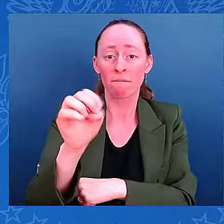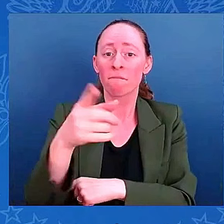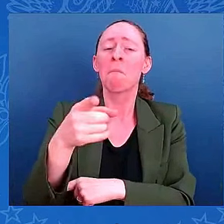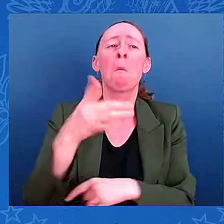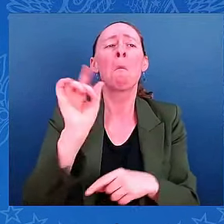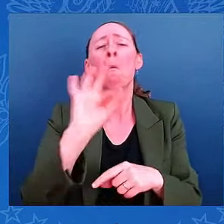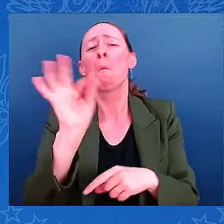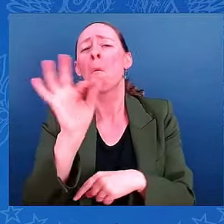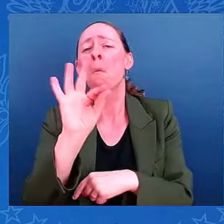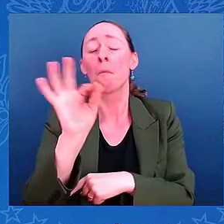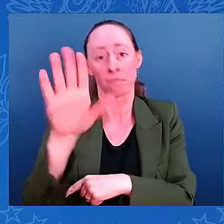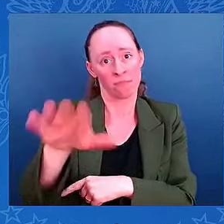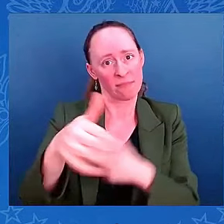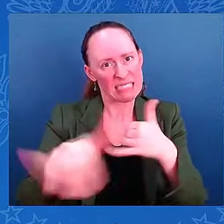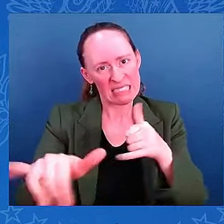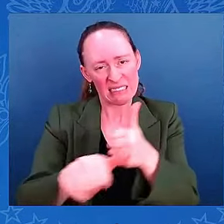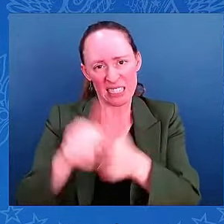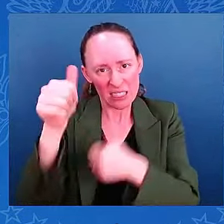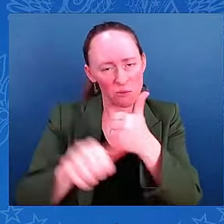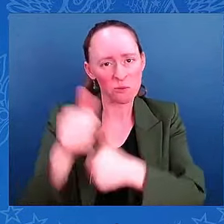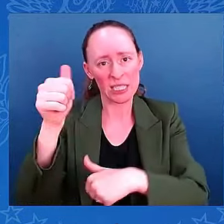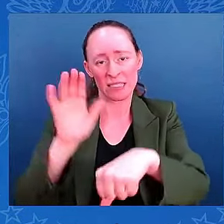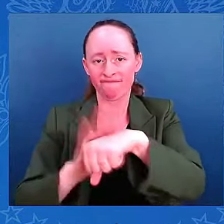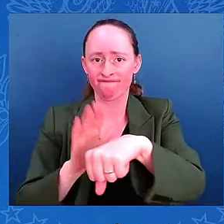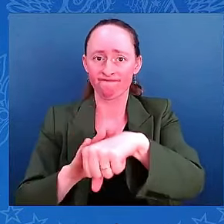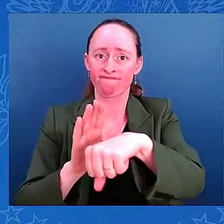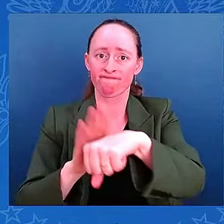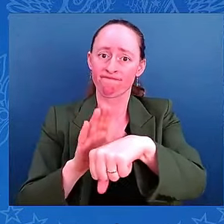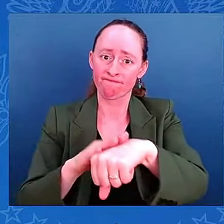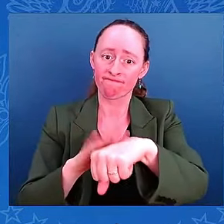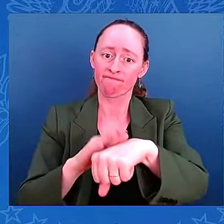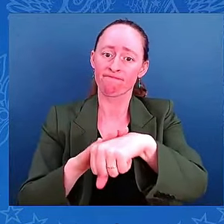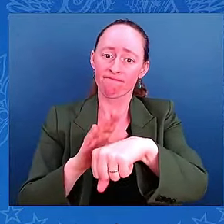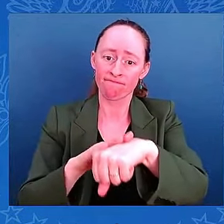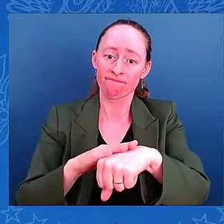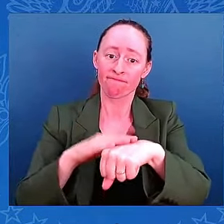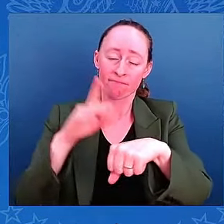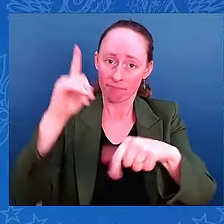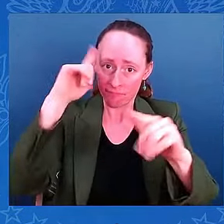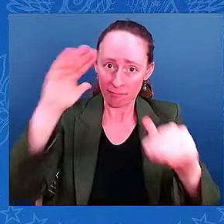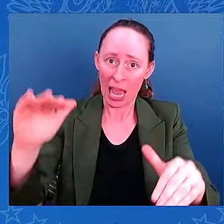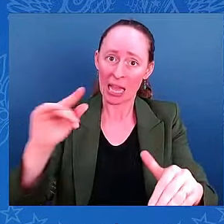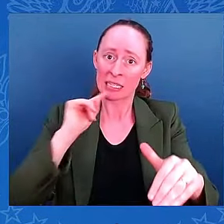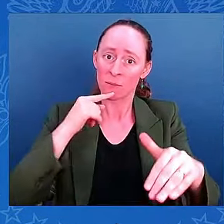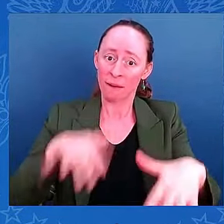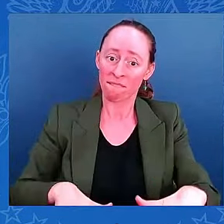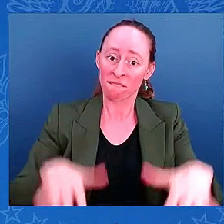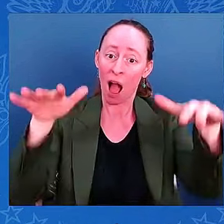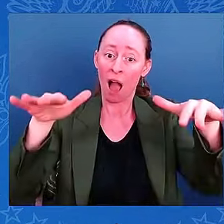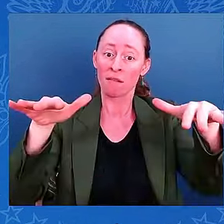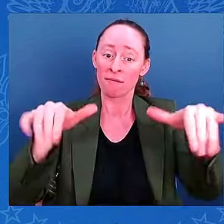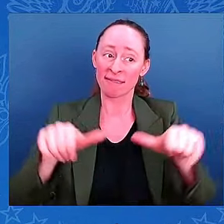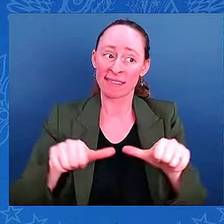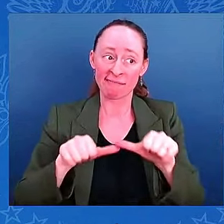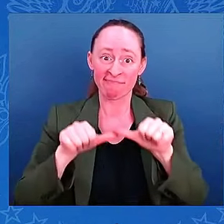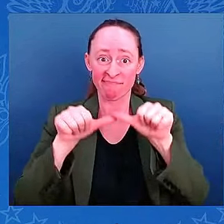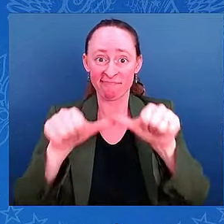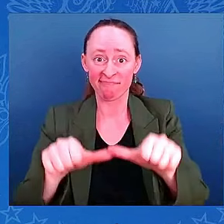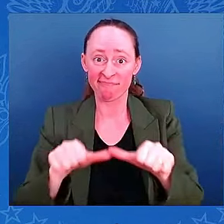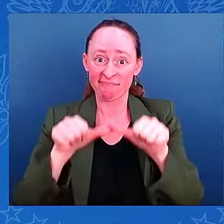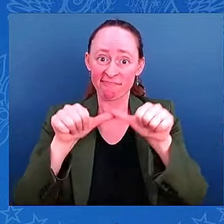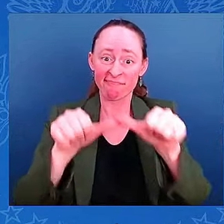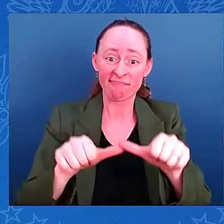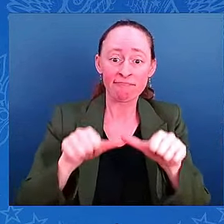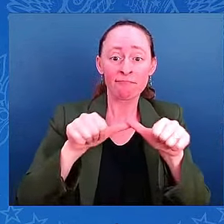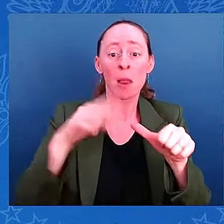as we can. The other part of this, flooding could last a while. So, unlike other areas with elevation, there's not much elevation in Florida. So,